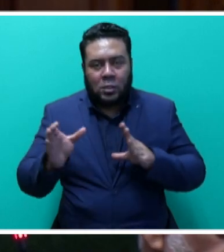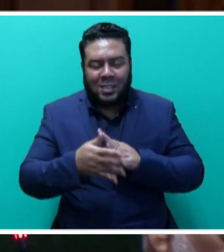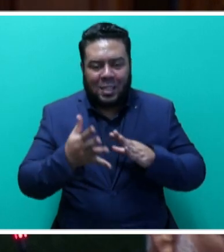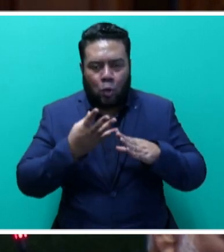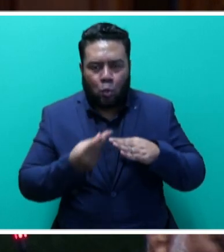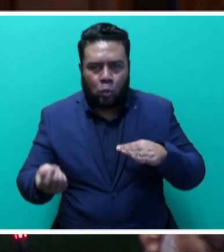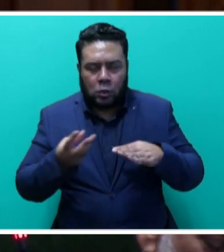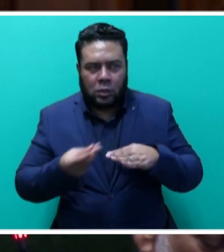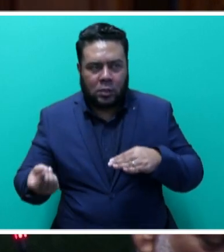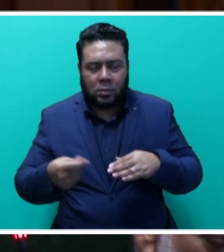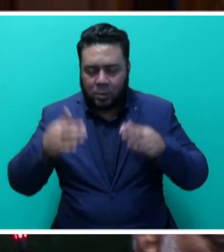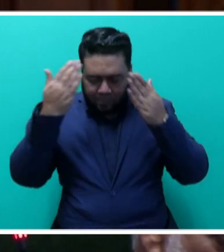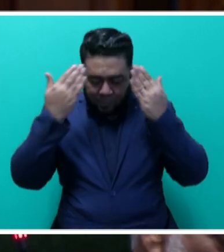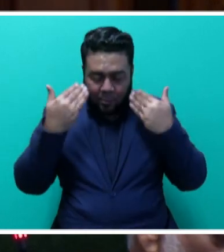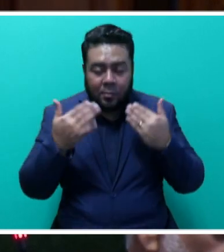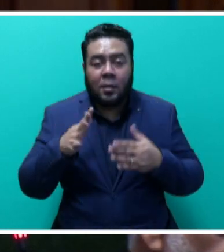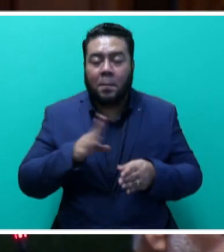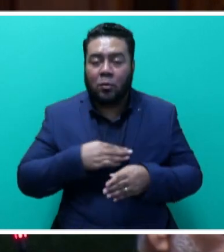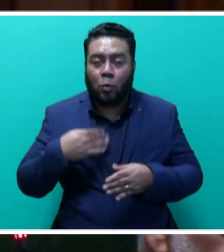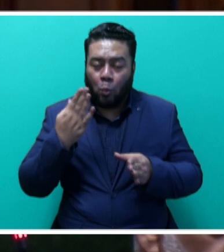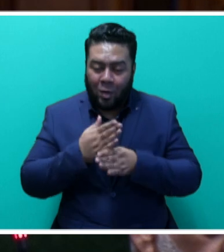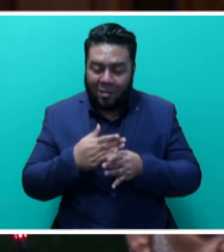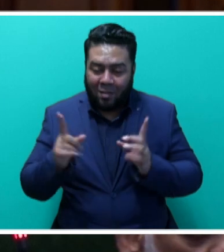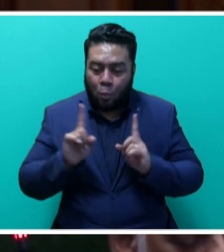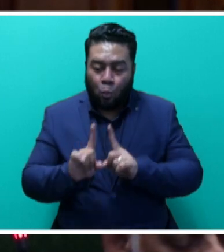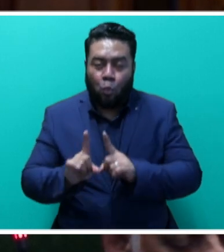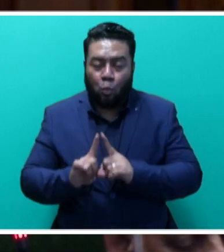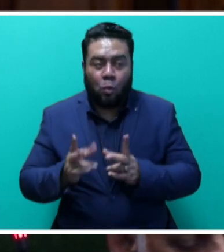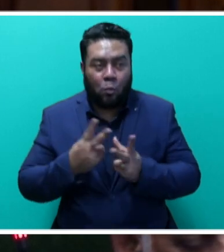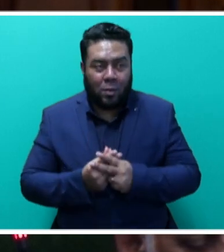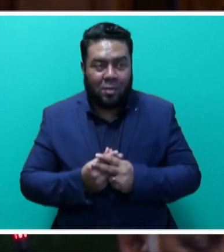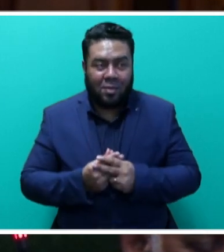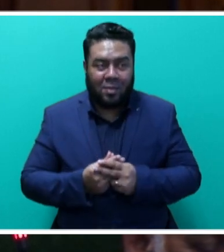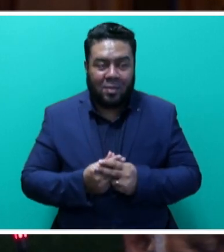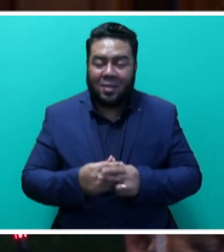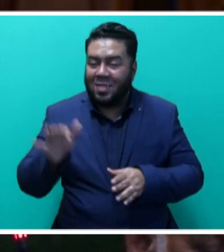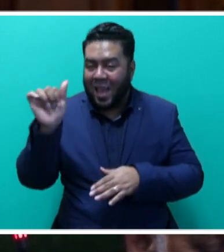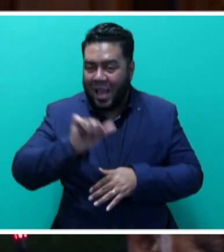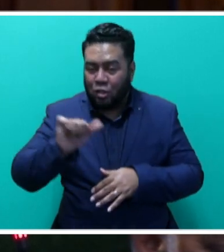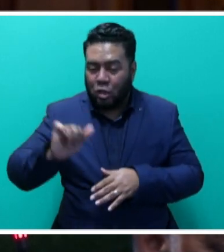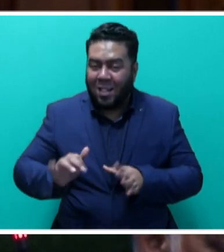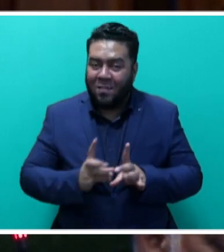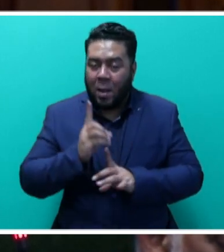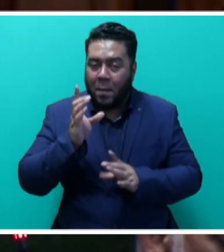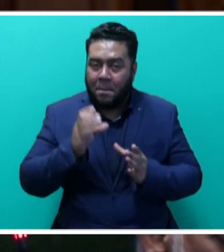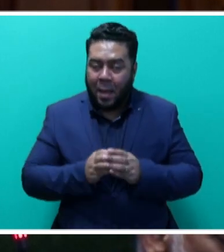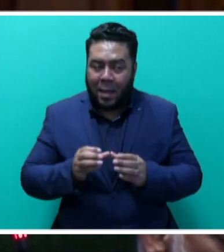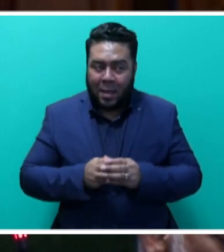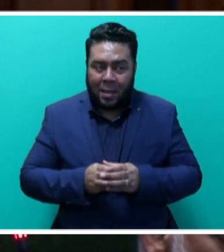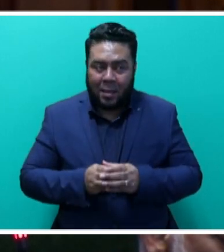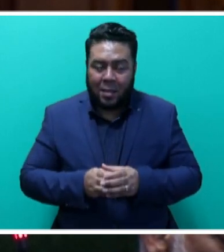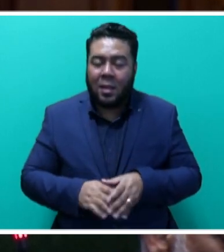Mr. Speaker, the Ministry is working closely with the Asian Development Bank and